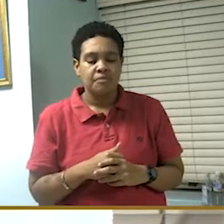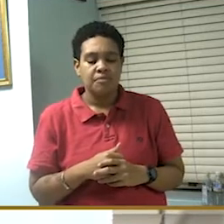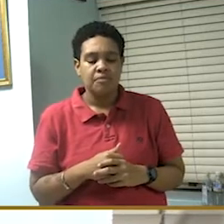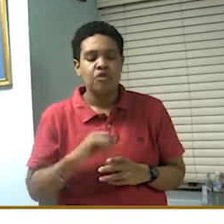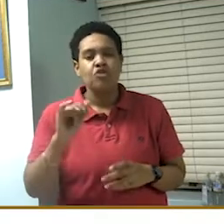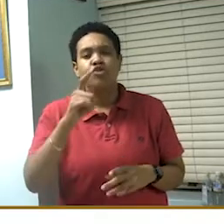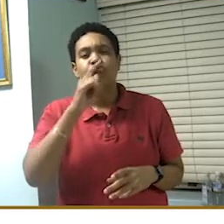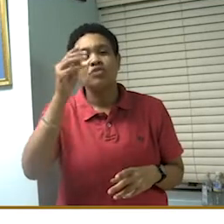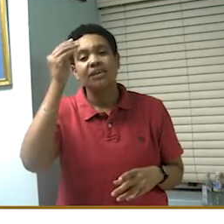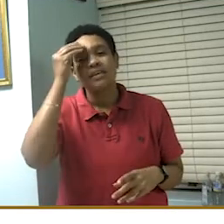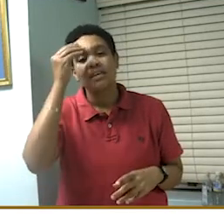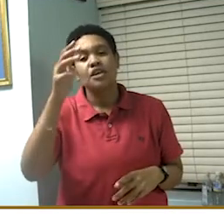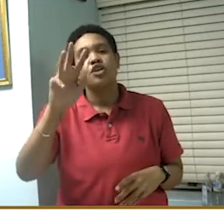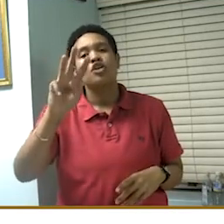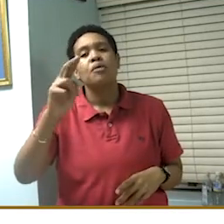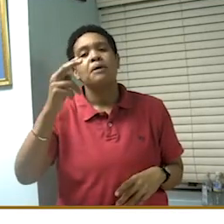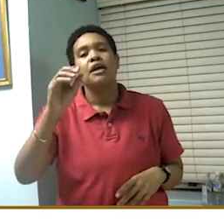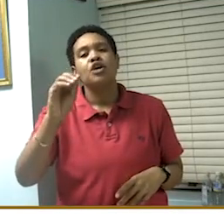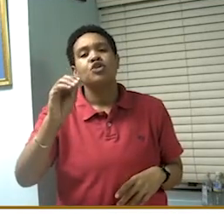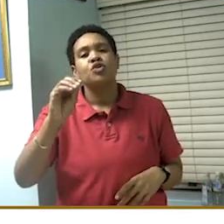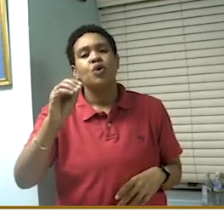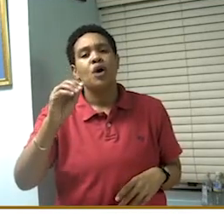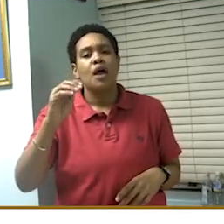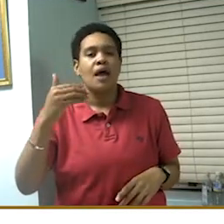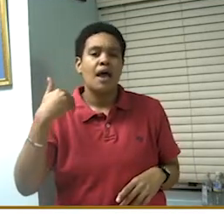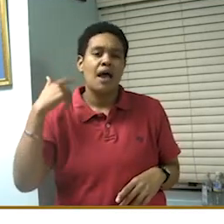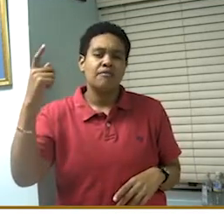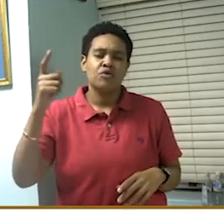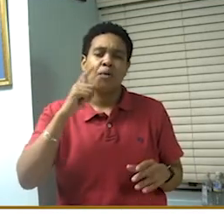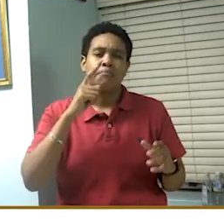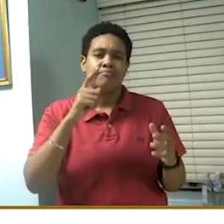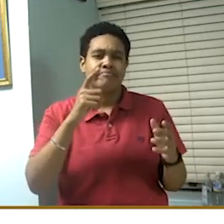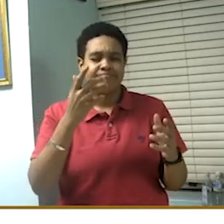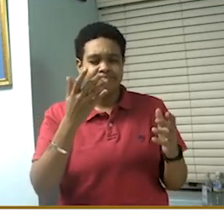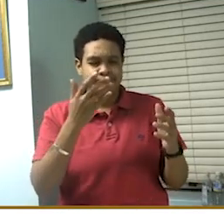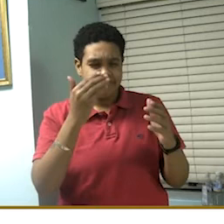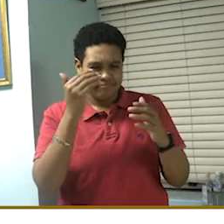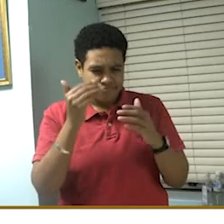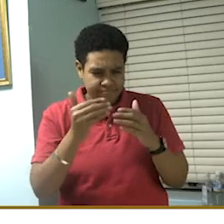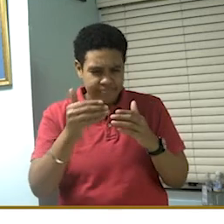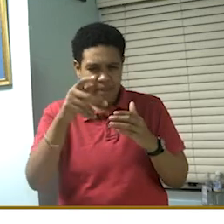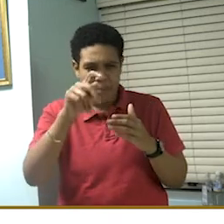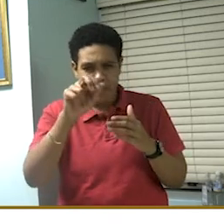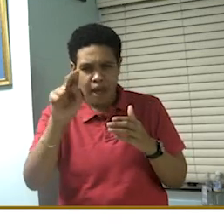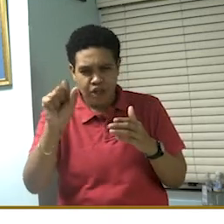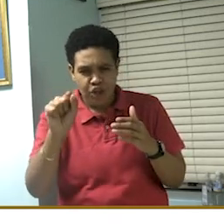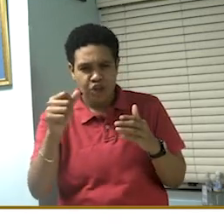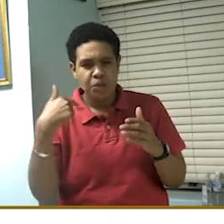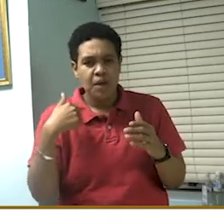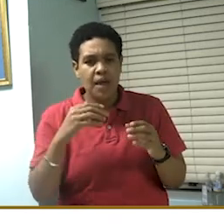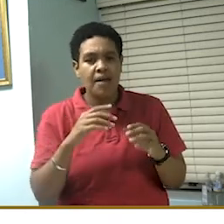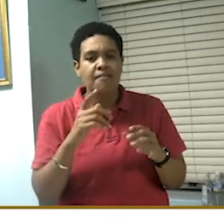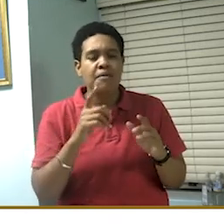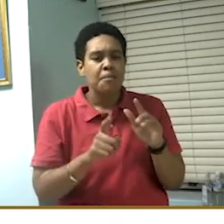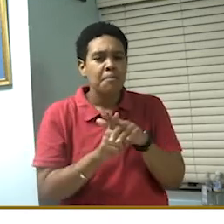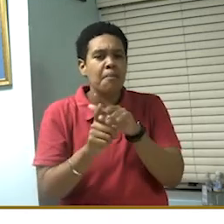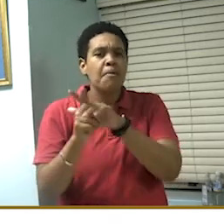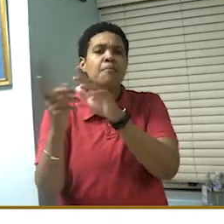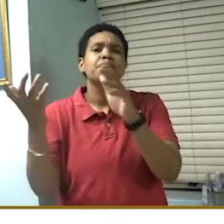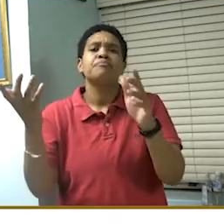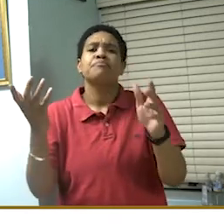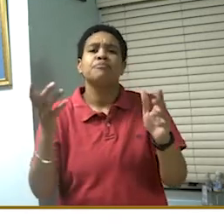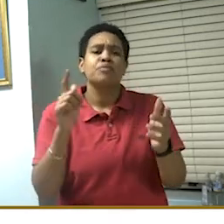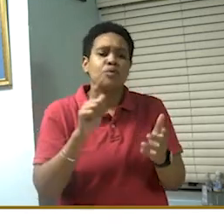indicate, WHO has some transmittance patterns where we had no cases, sporadic cases when we